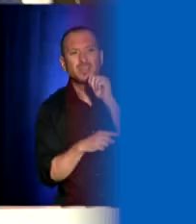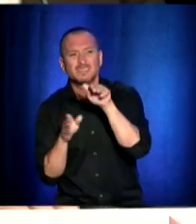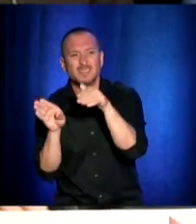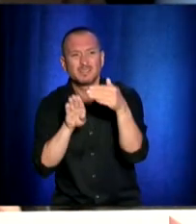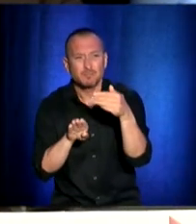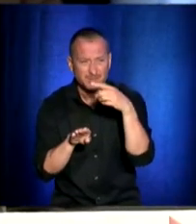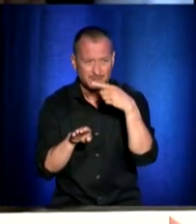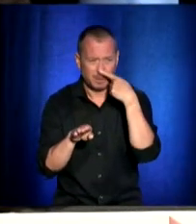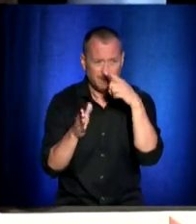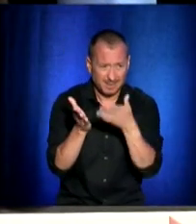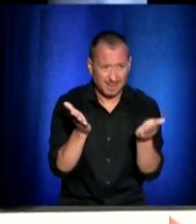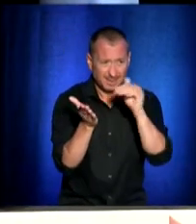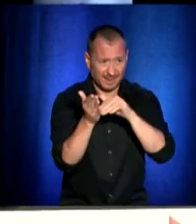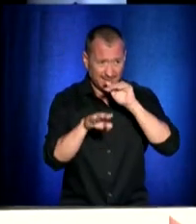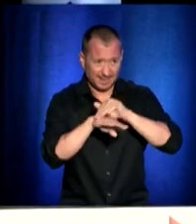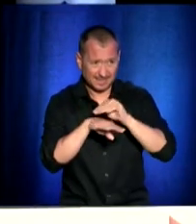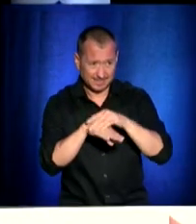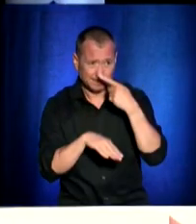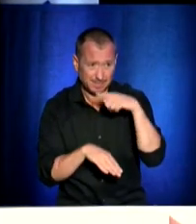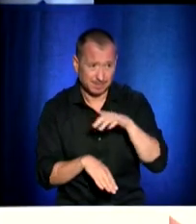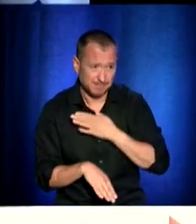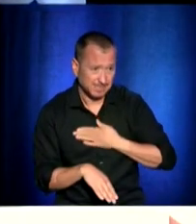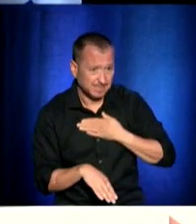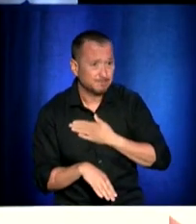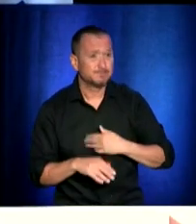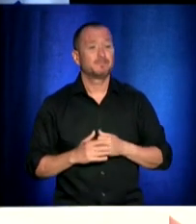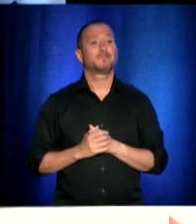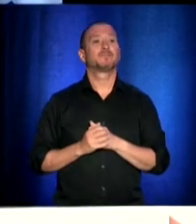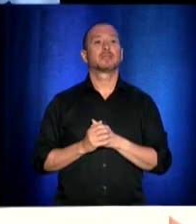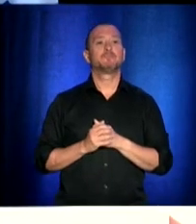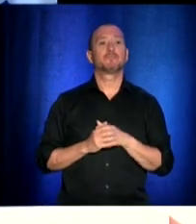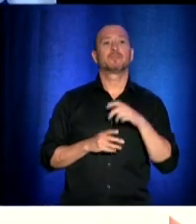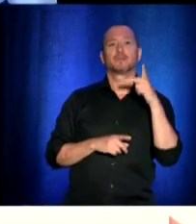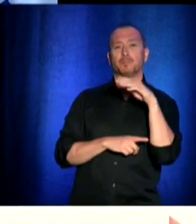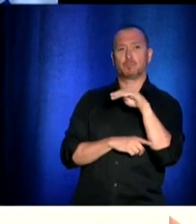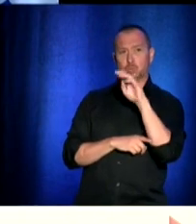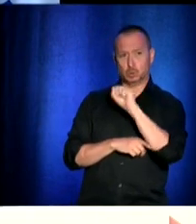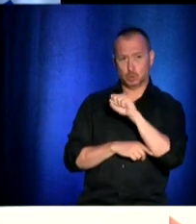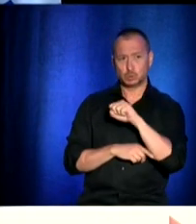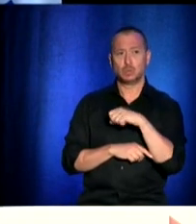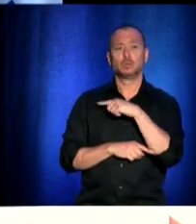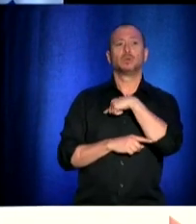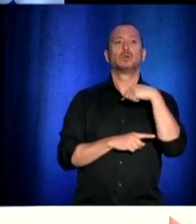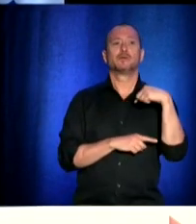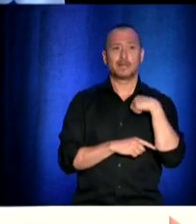It's terrible what happened. Of course, we were shocked.